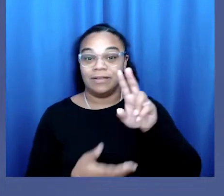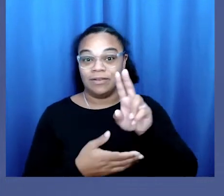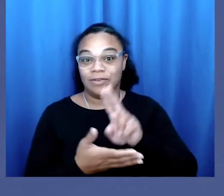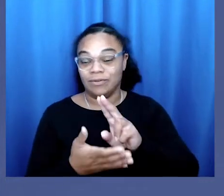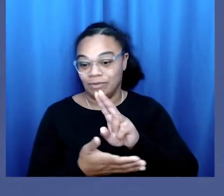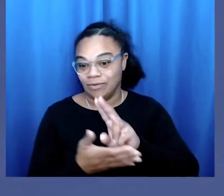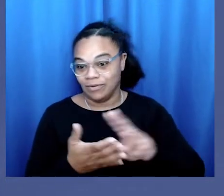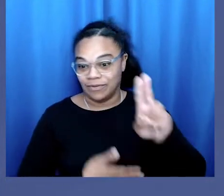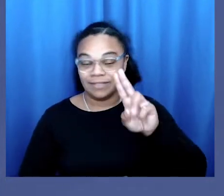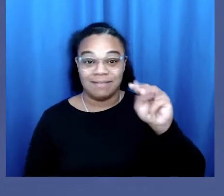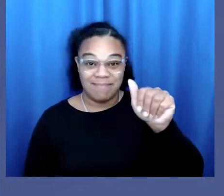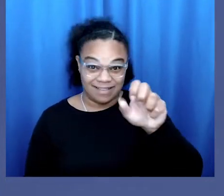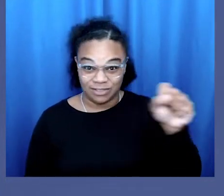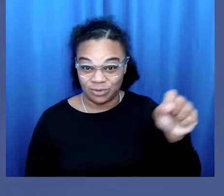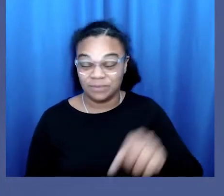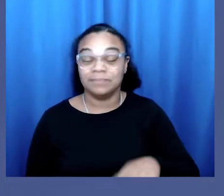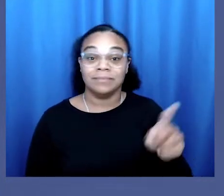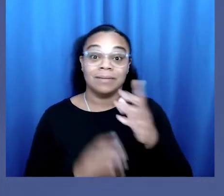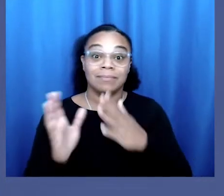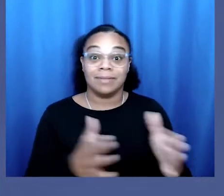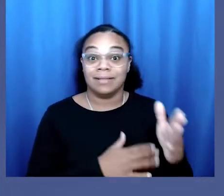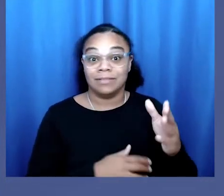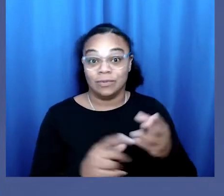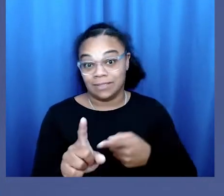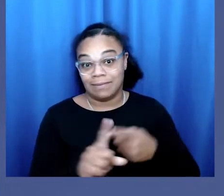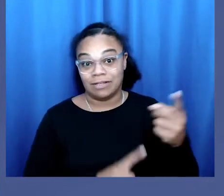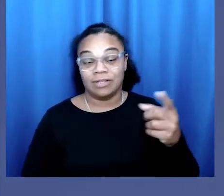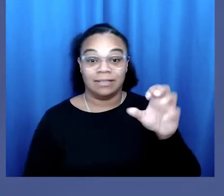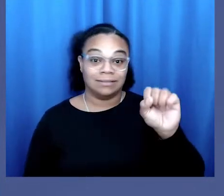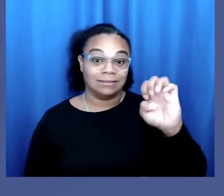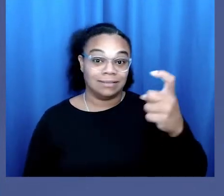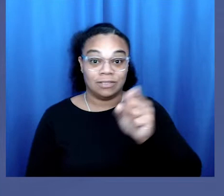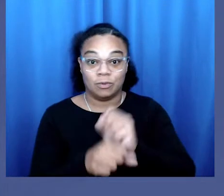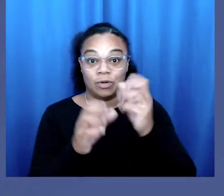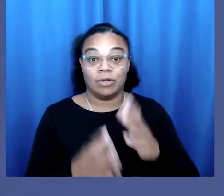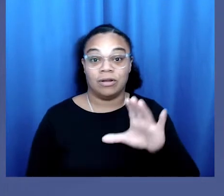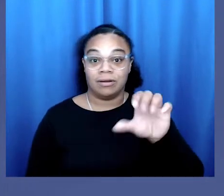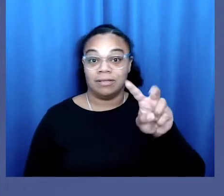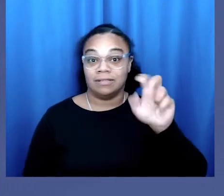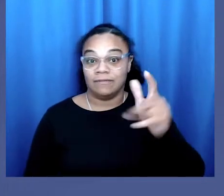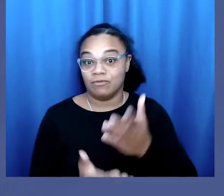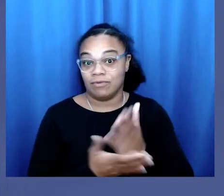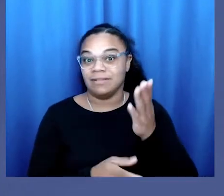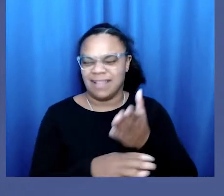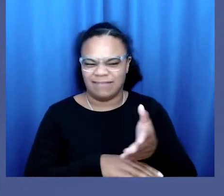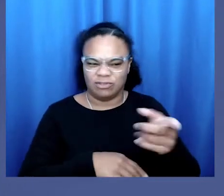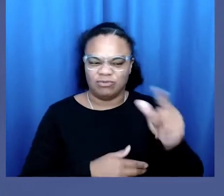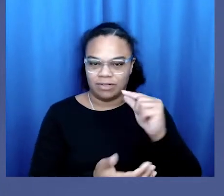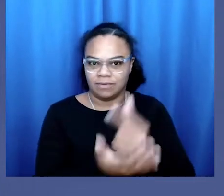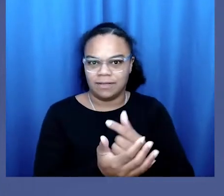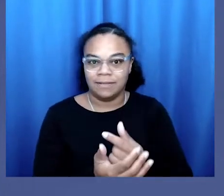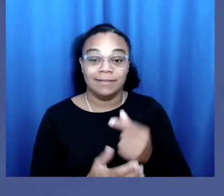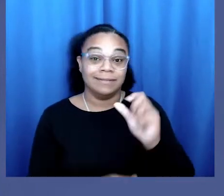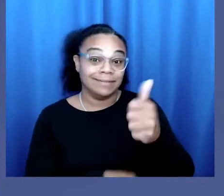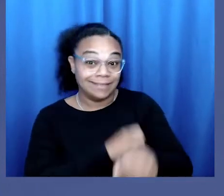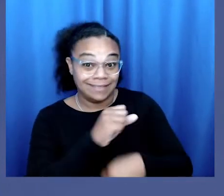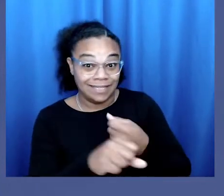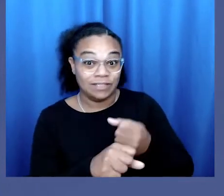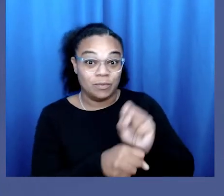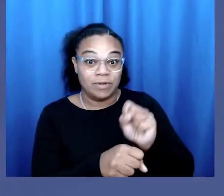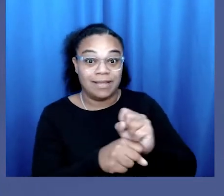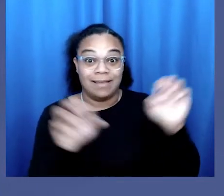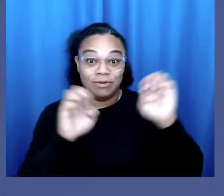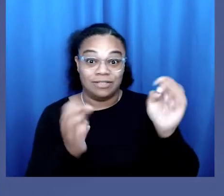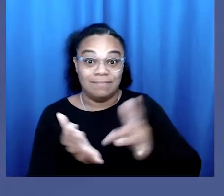University of Massachusetts. She plans on specializing in sex worker civil rights after graduation. After nearly a decade in emergency